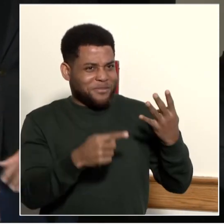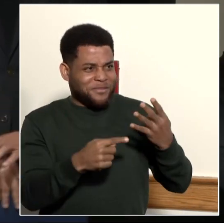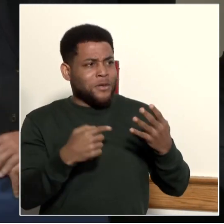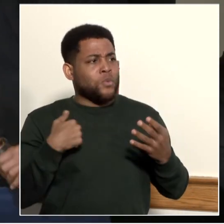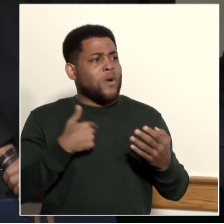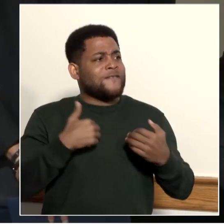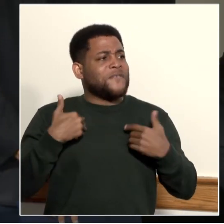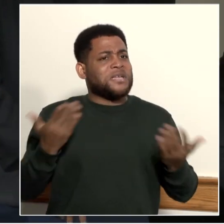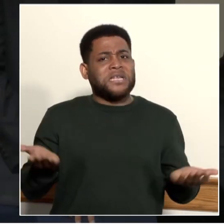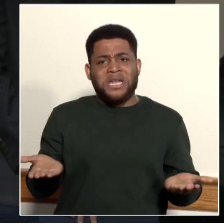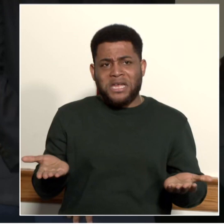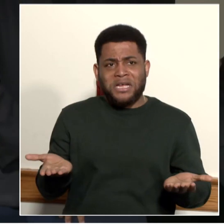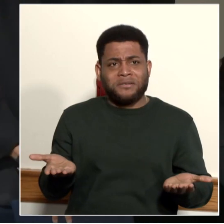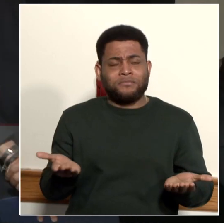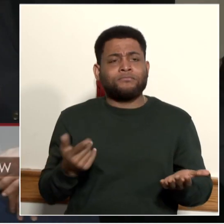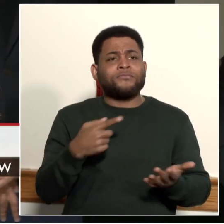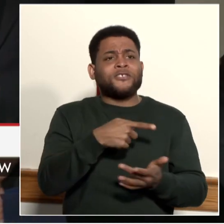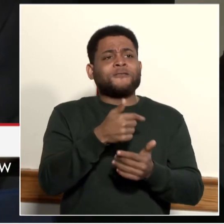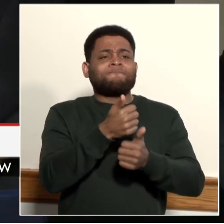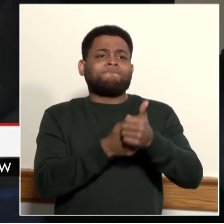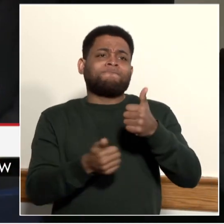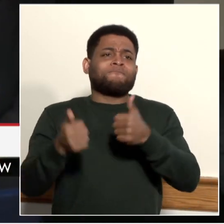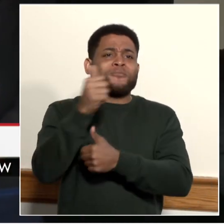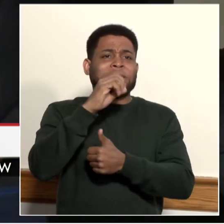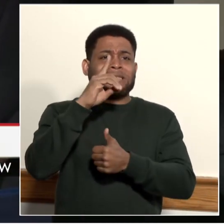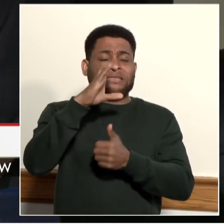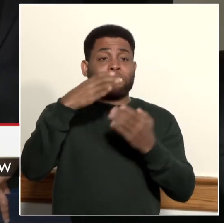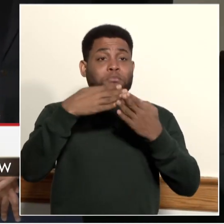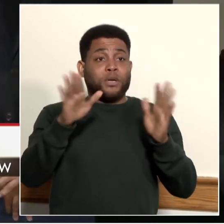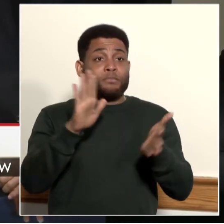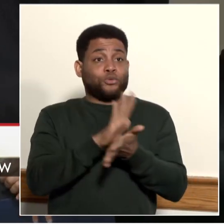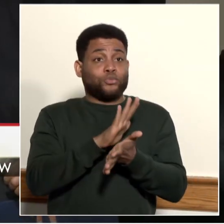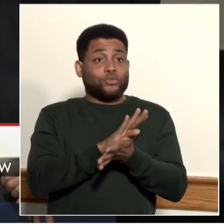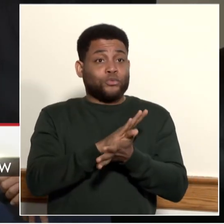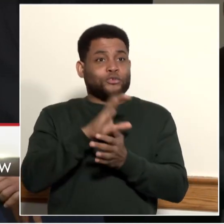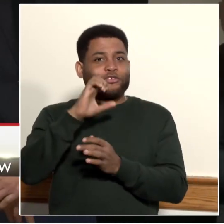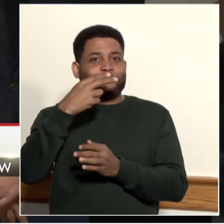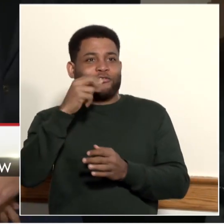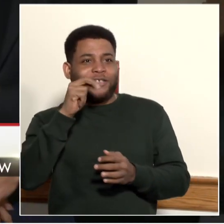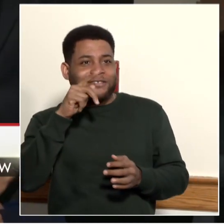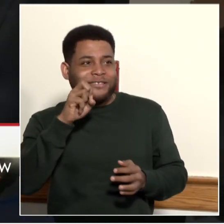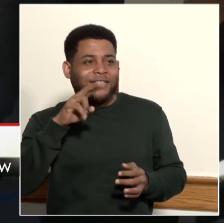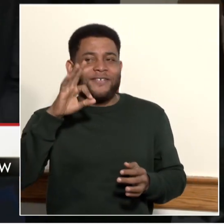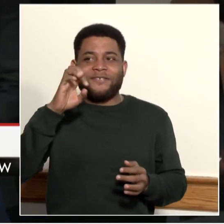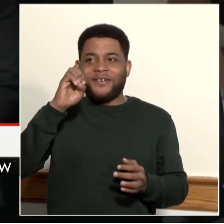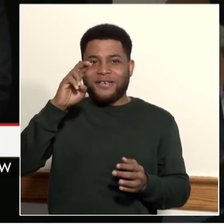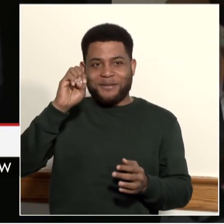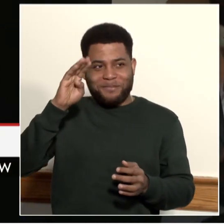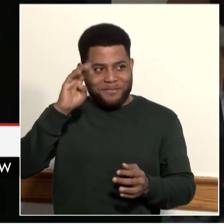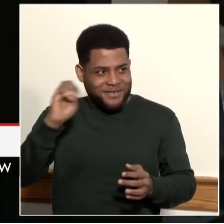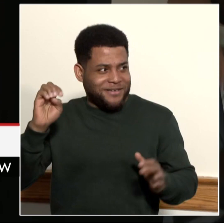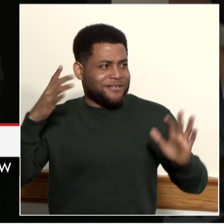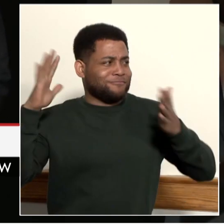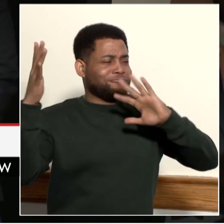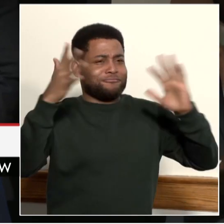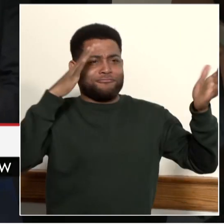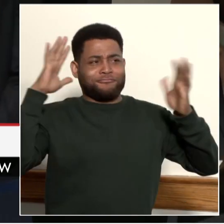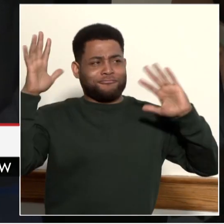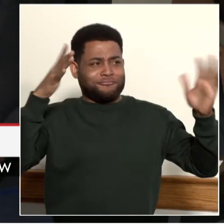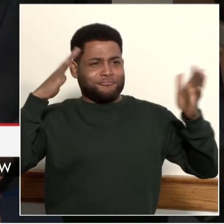chief of DC public schools, our chancellor, Dr. Louis Faraby. Give Dr. Faraby a big round of applause.